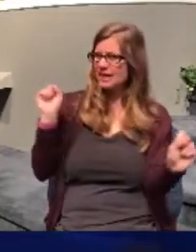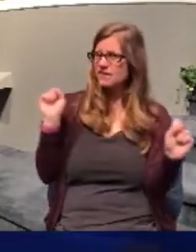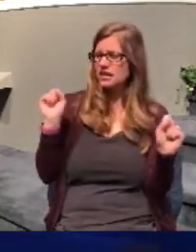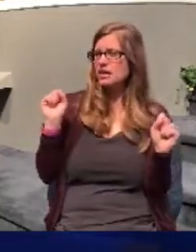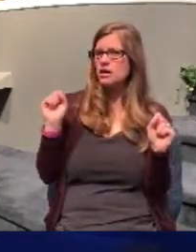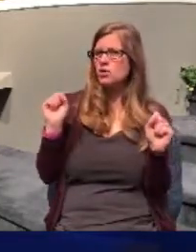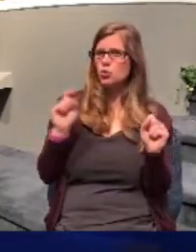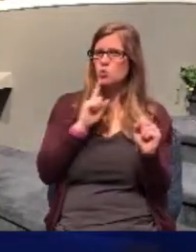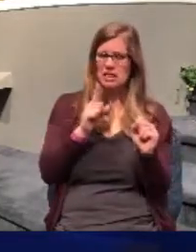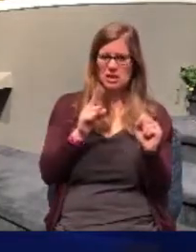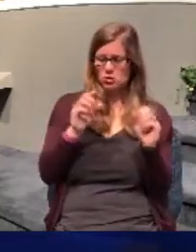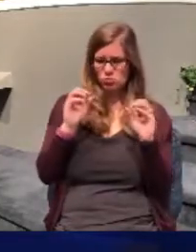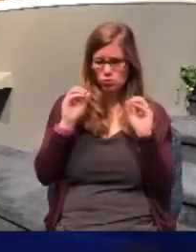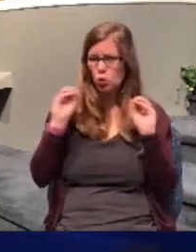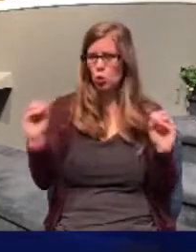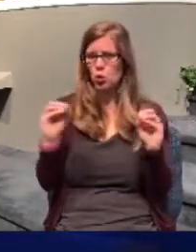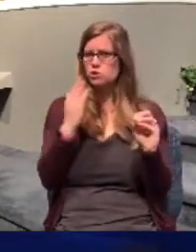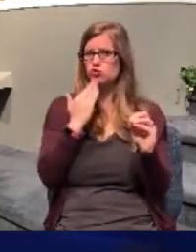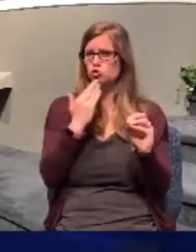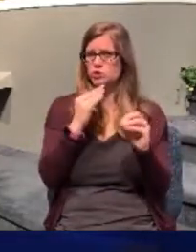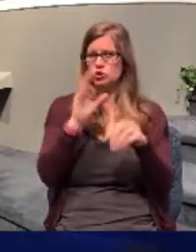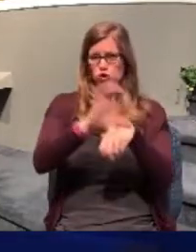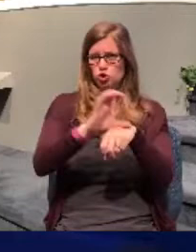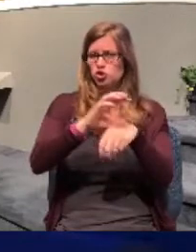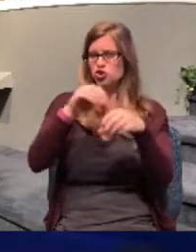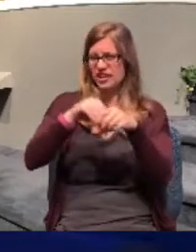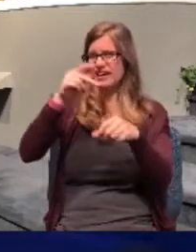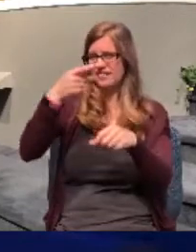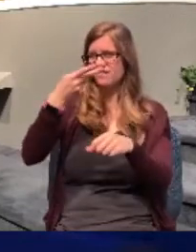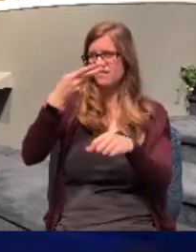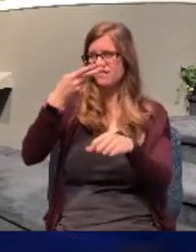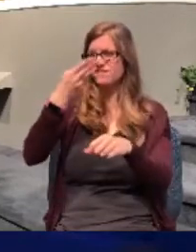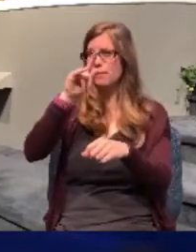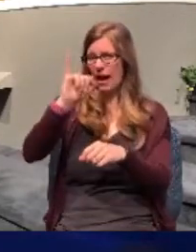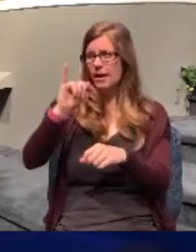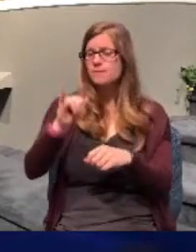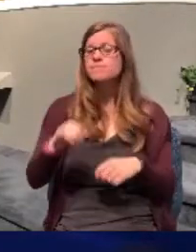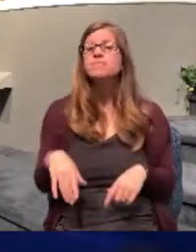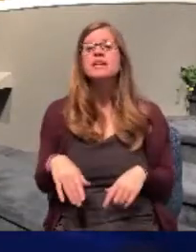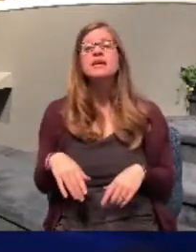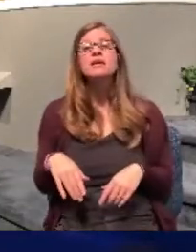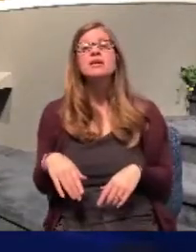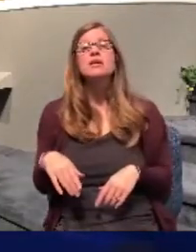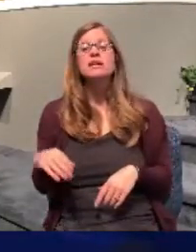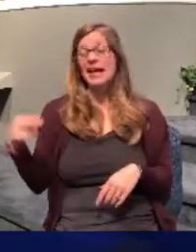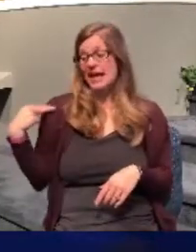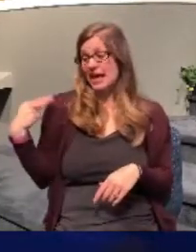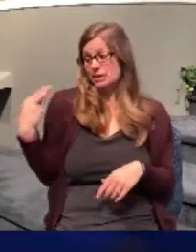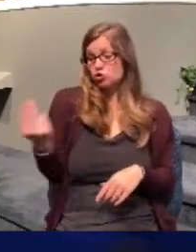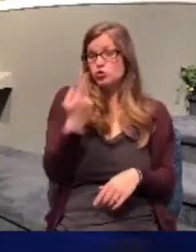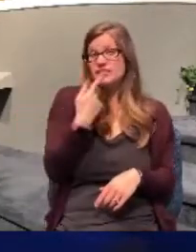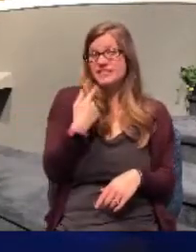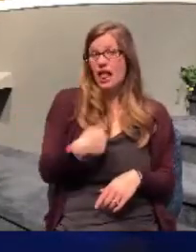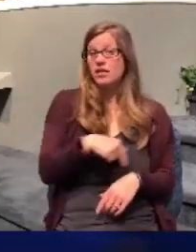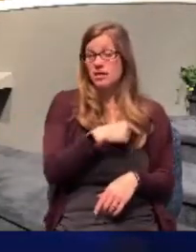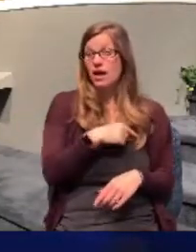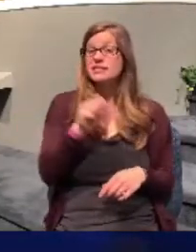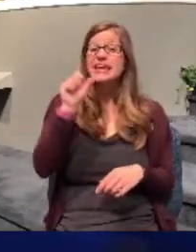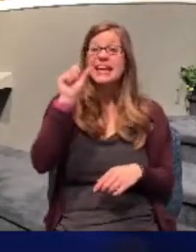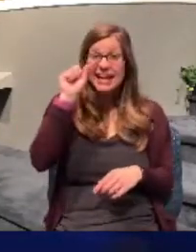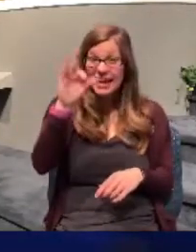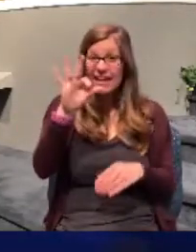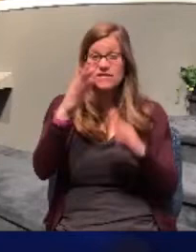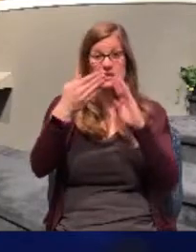there wasn't a synagogue in Philippi. History tells us that in order to have a synagogue in a